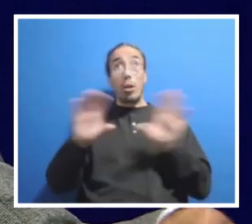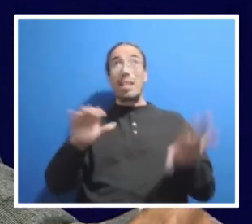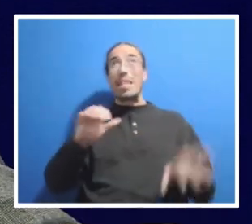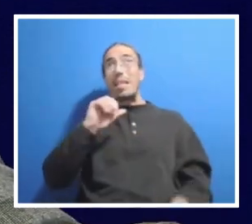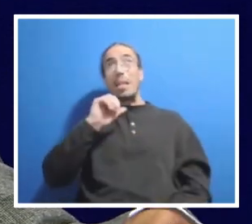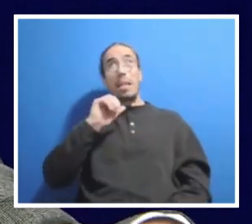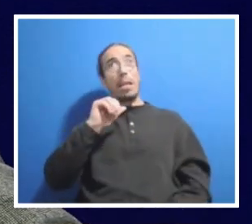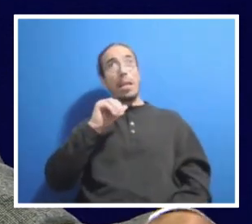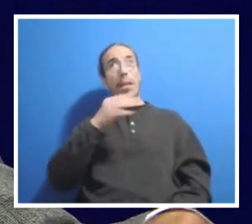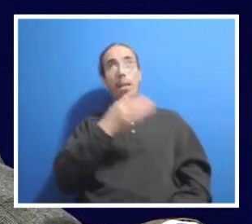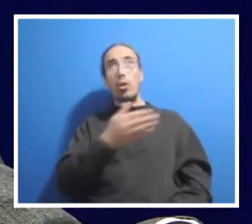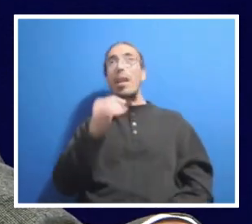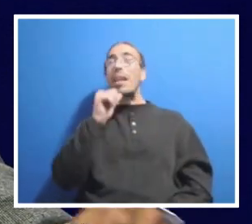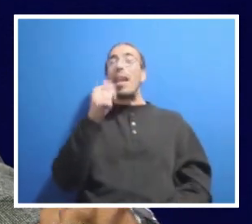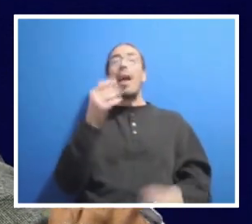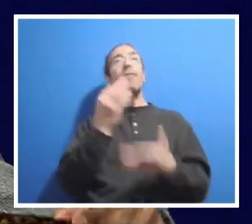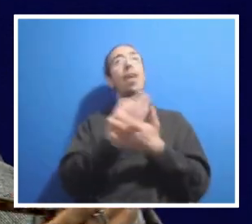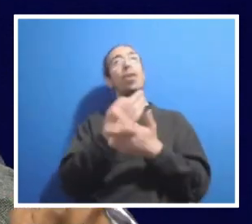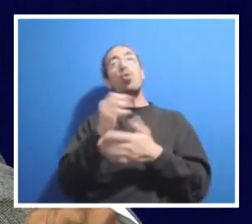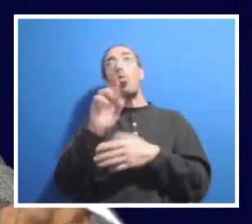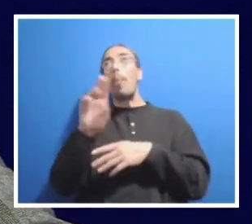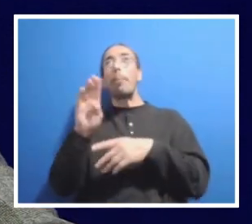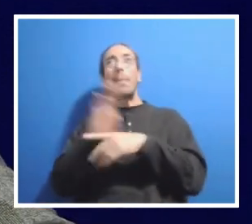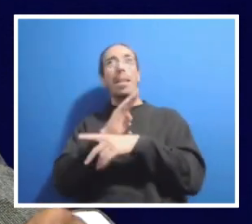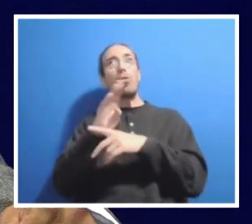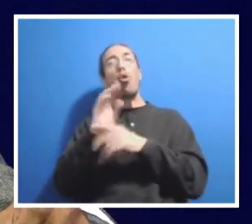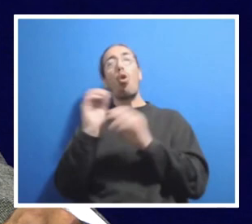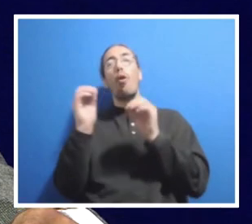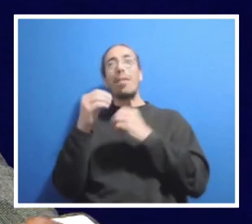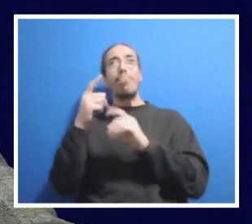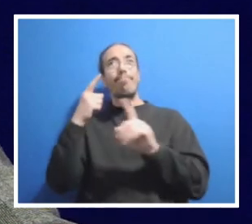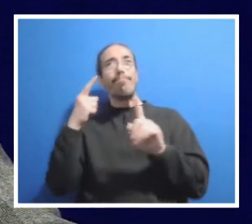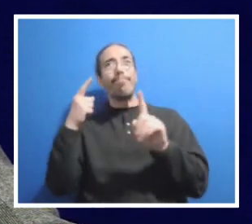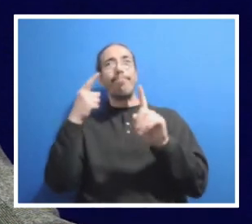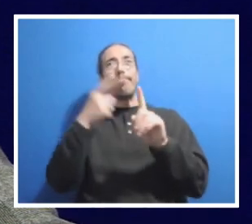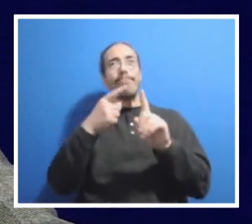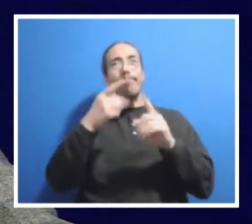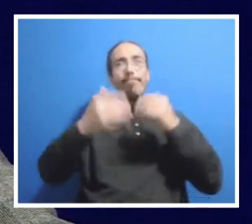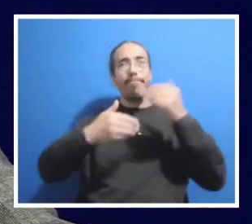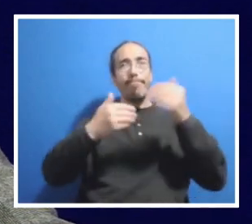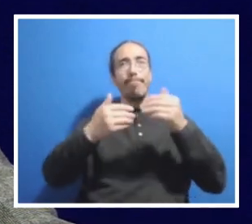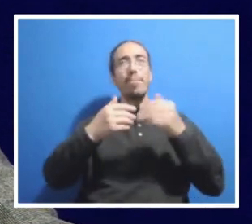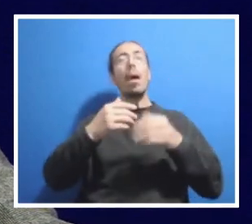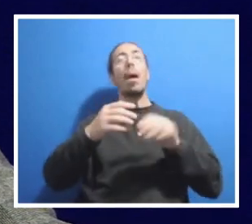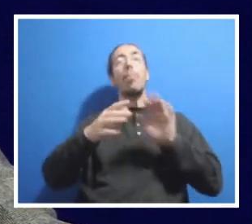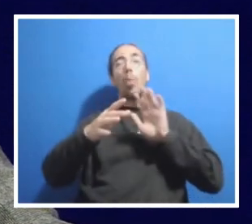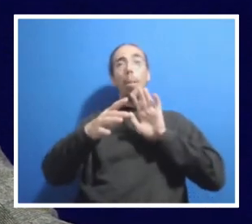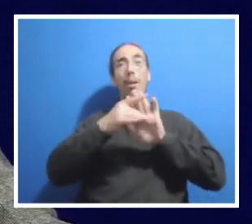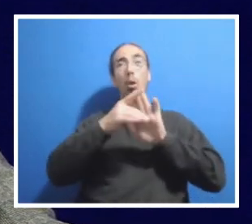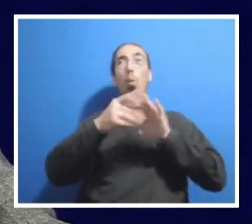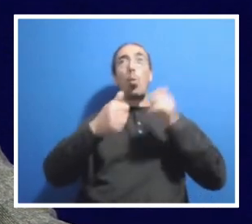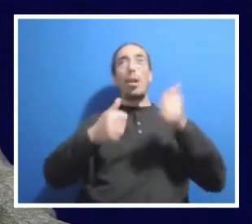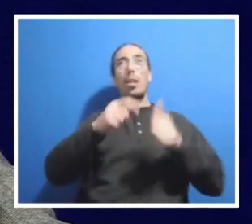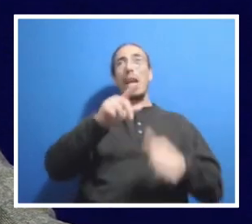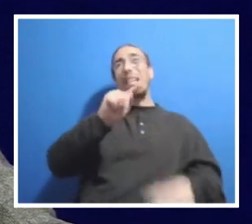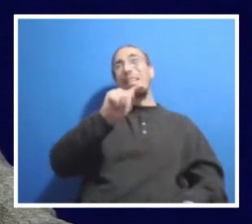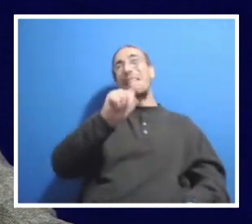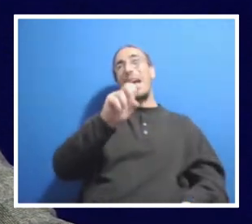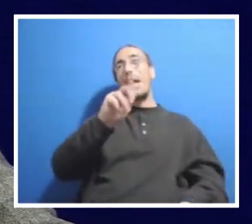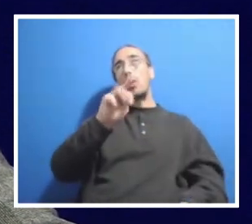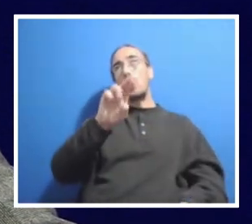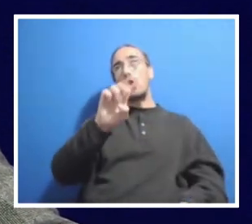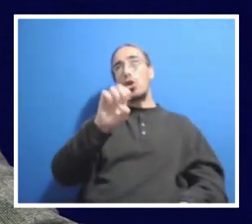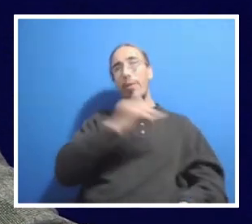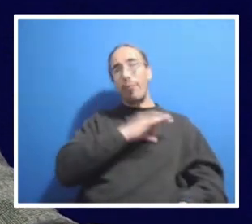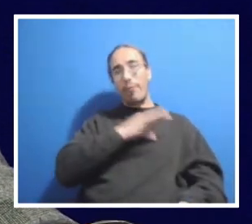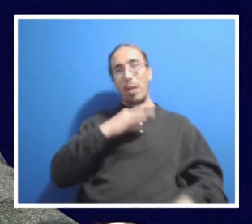finance and business office driven decision making process for choosing which tenure line faculty searches to launch. All of those,